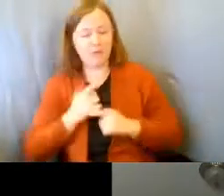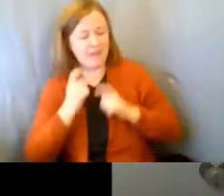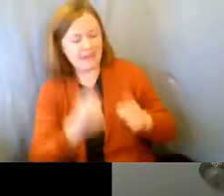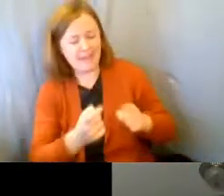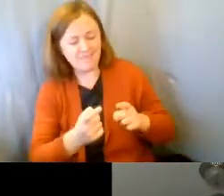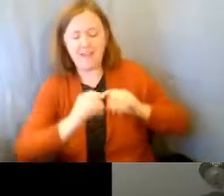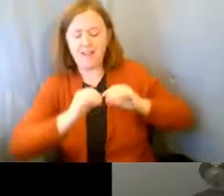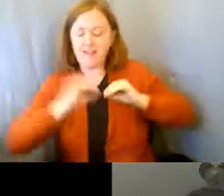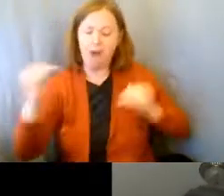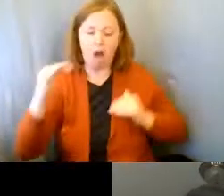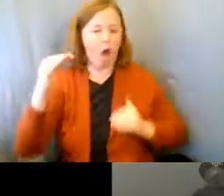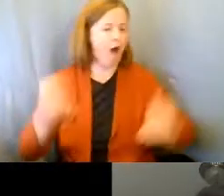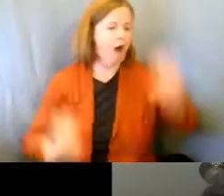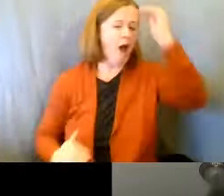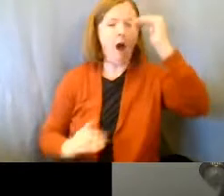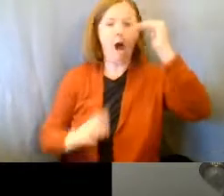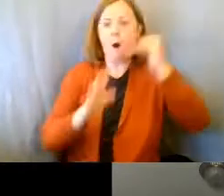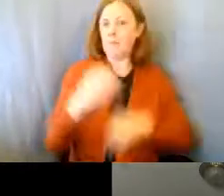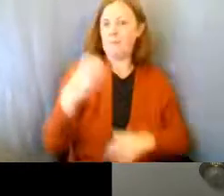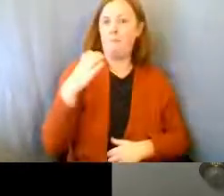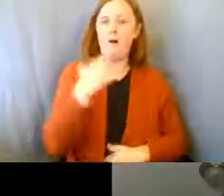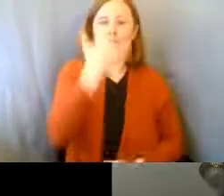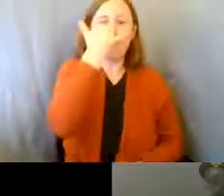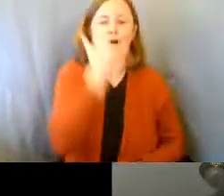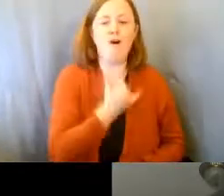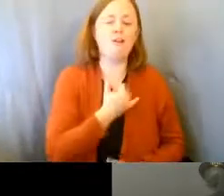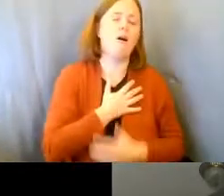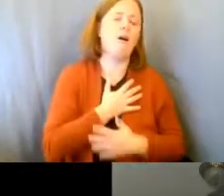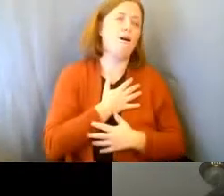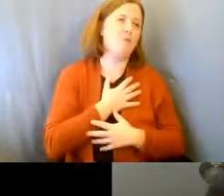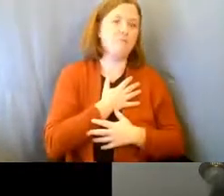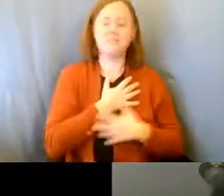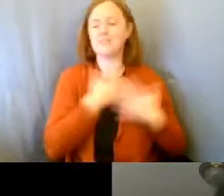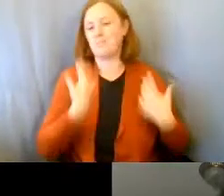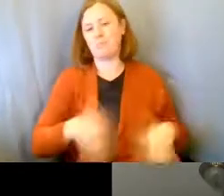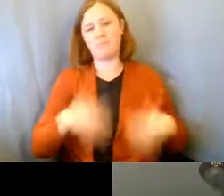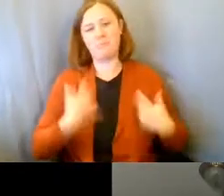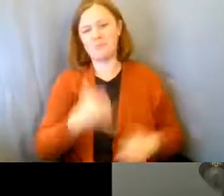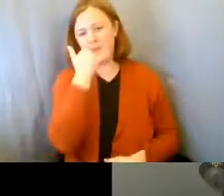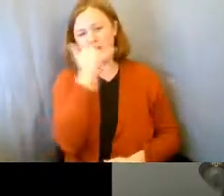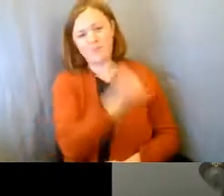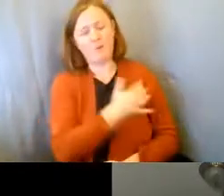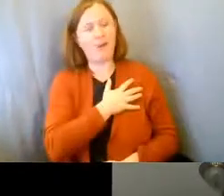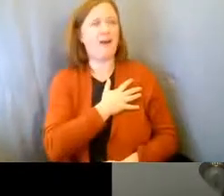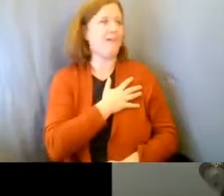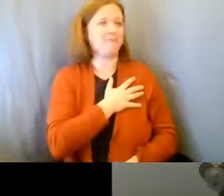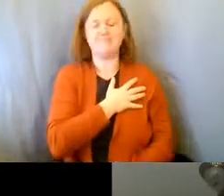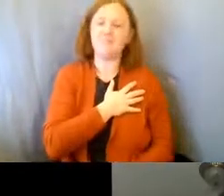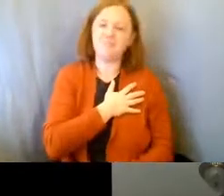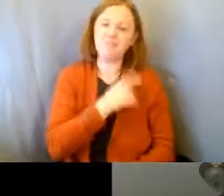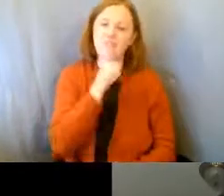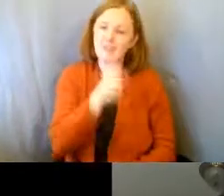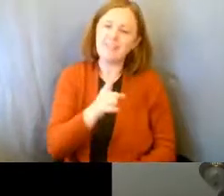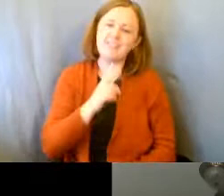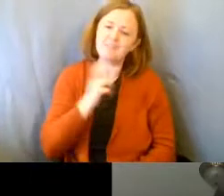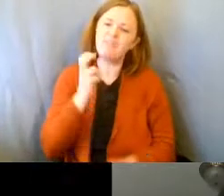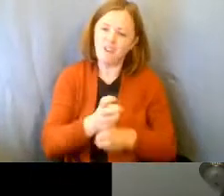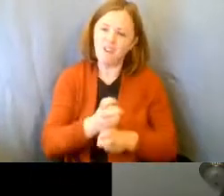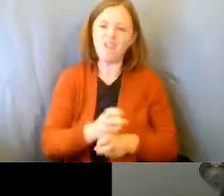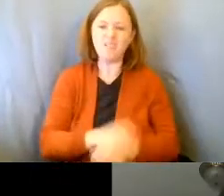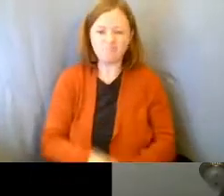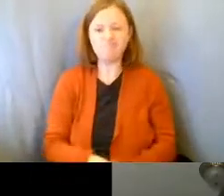nearly as much to him as the fact that his boss called him. So, yeah, but that's, it's been really hard.